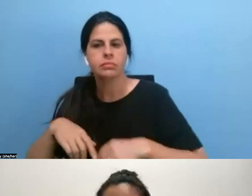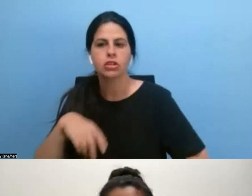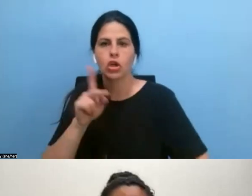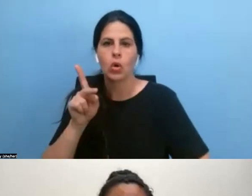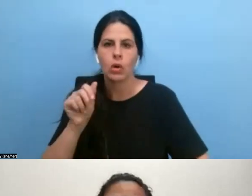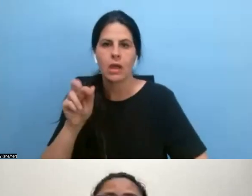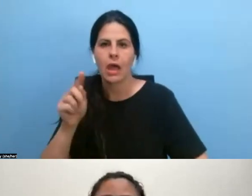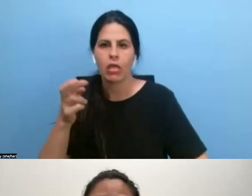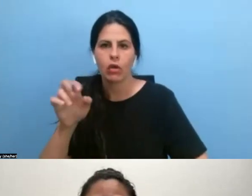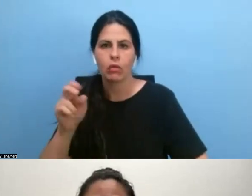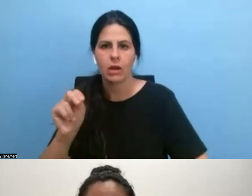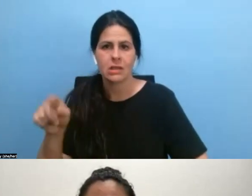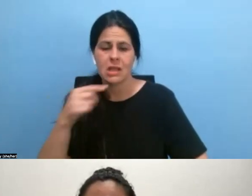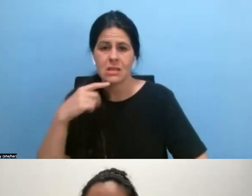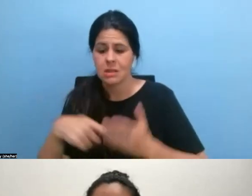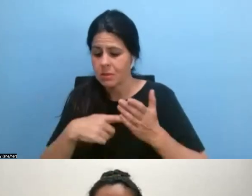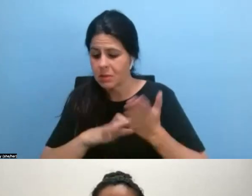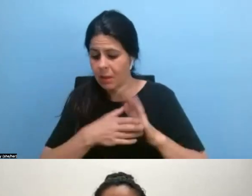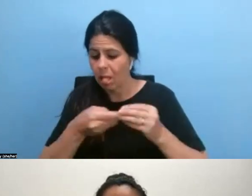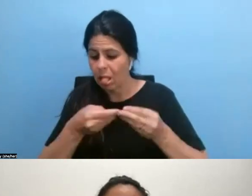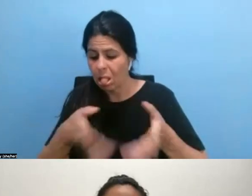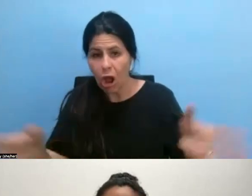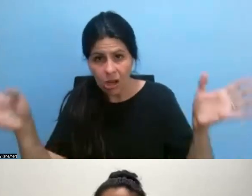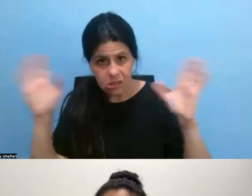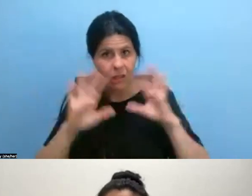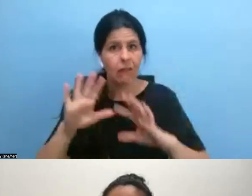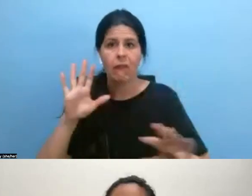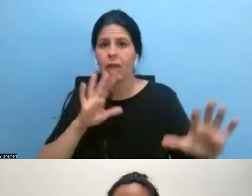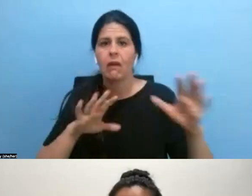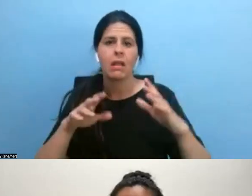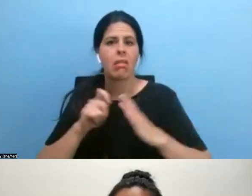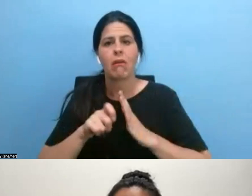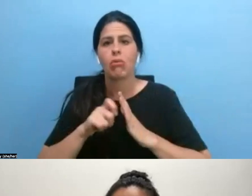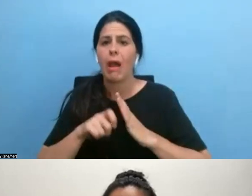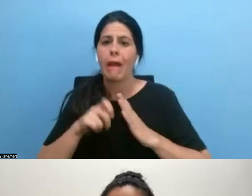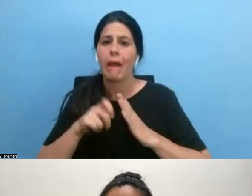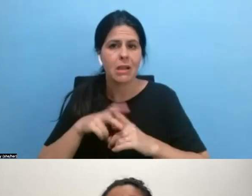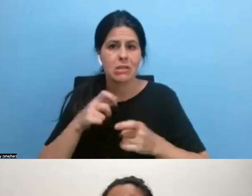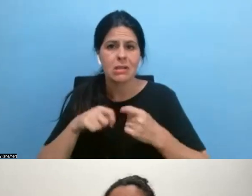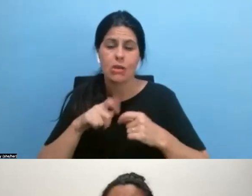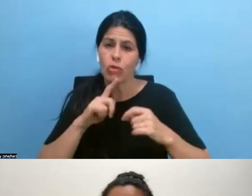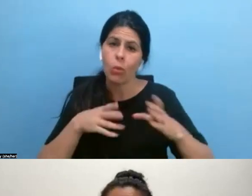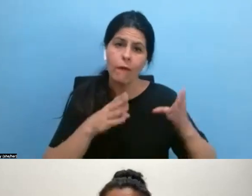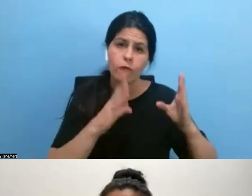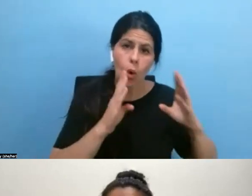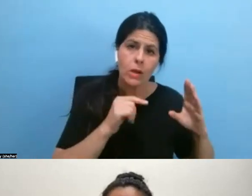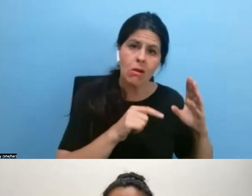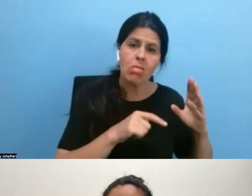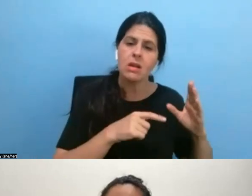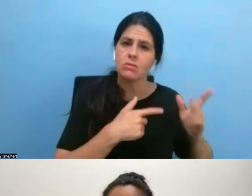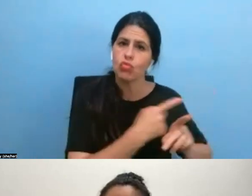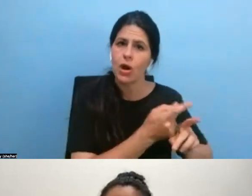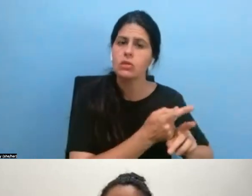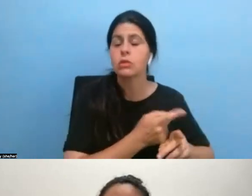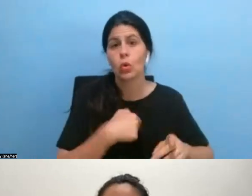lost in the application writing of things, um, instead of, you know, focusing on the production. And so we did recommend that there be